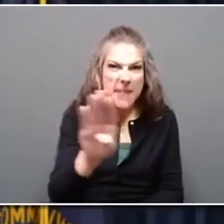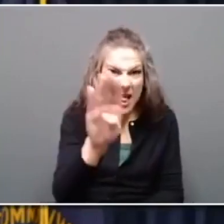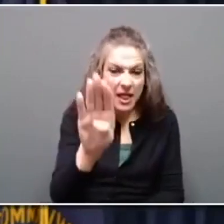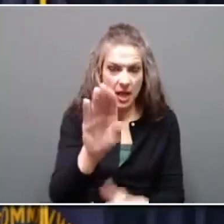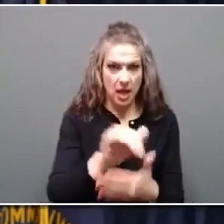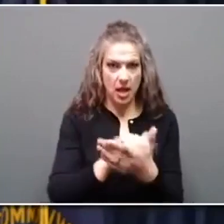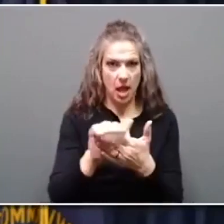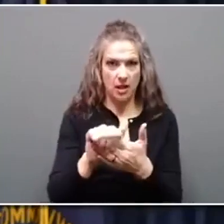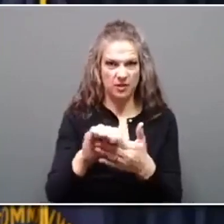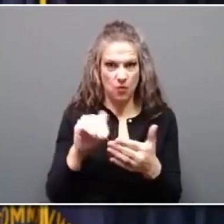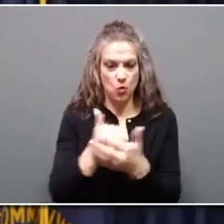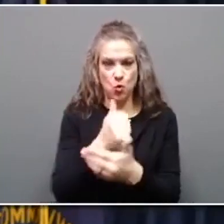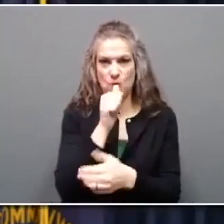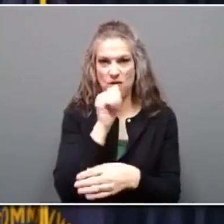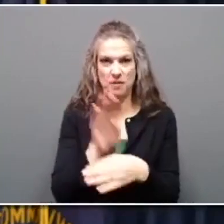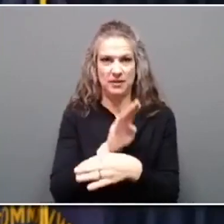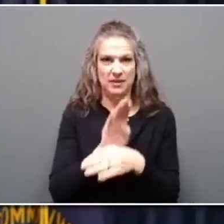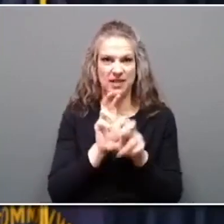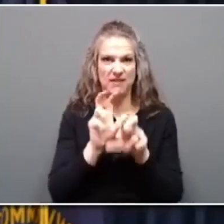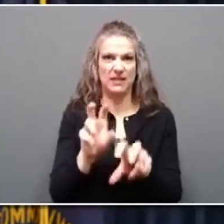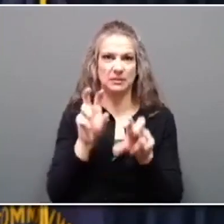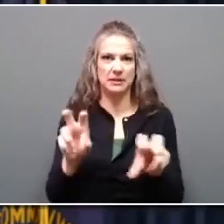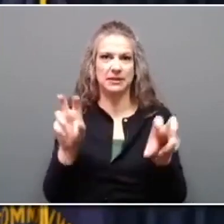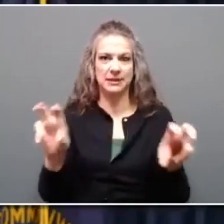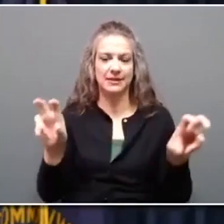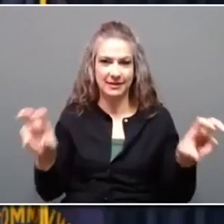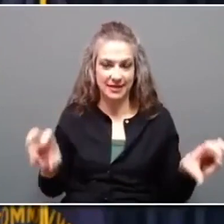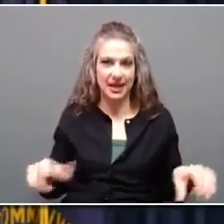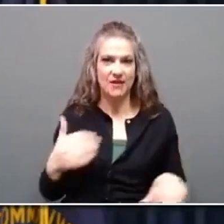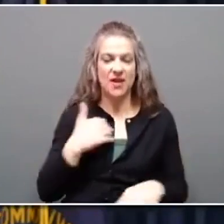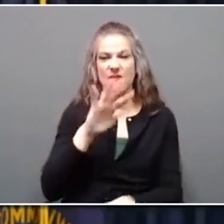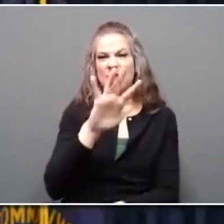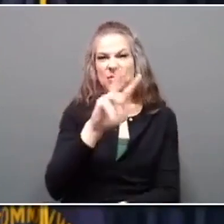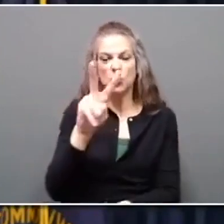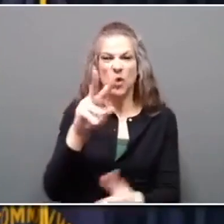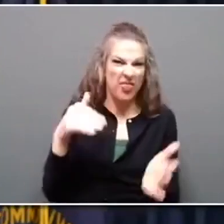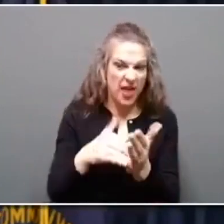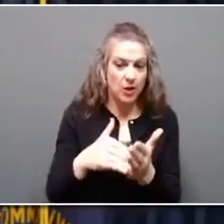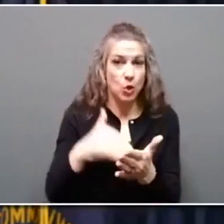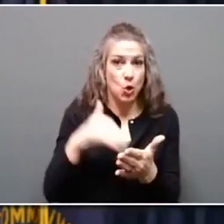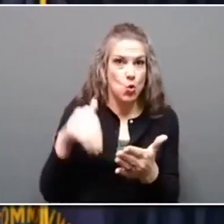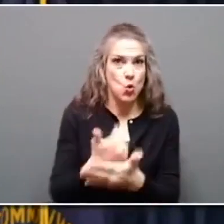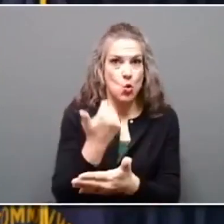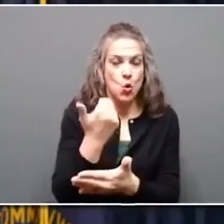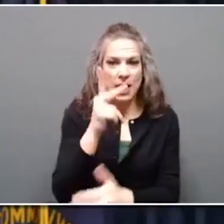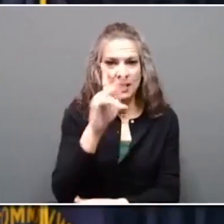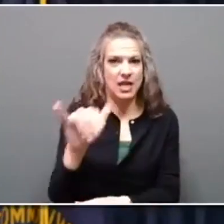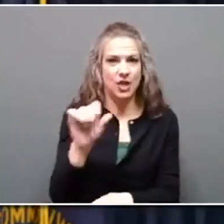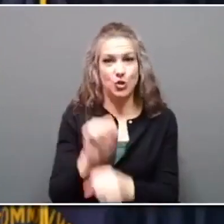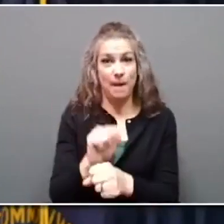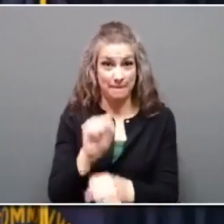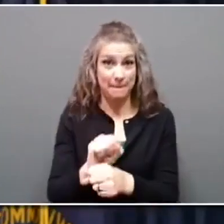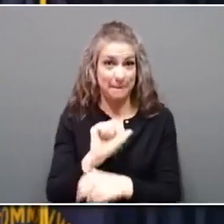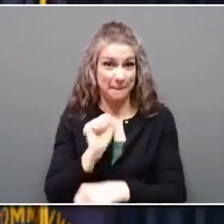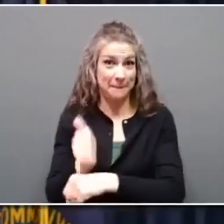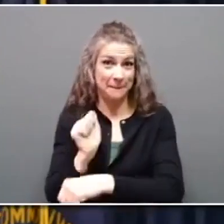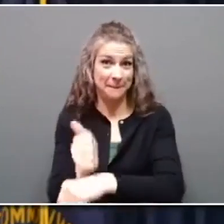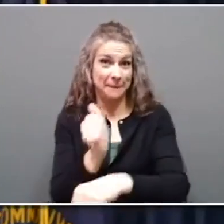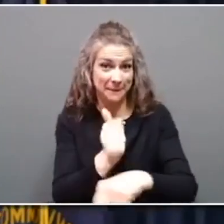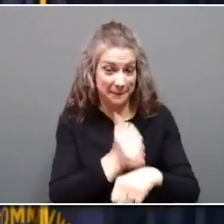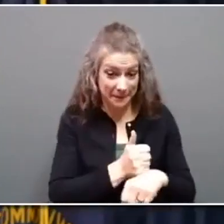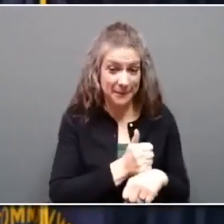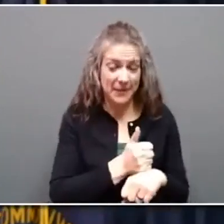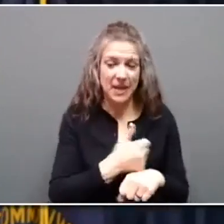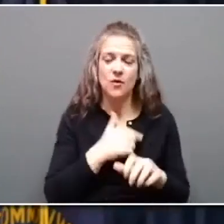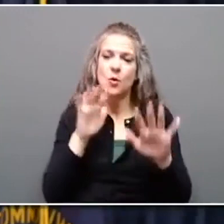investment in us while creating almost 52,000 new Kentucky jobs. We've had some great projects